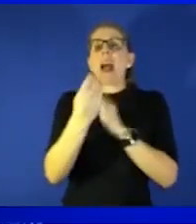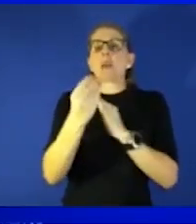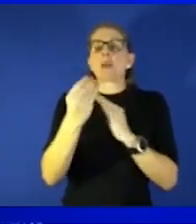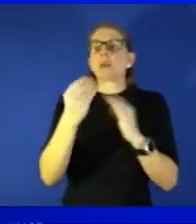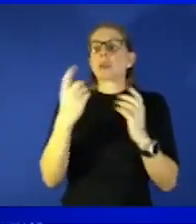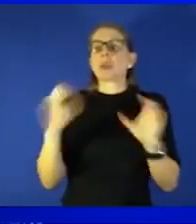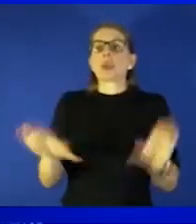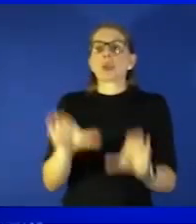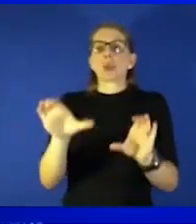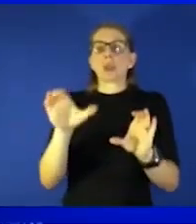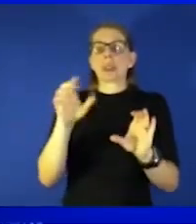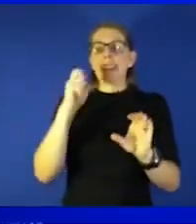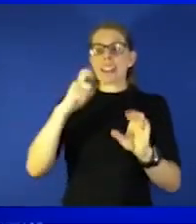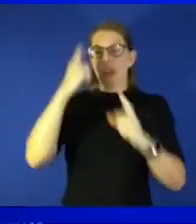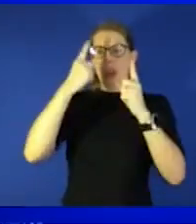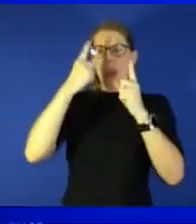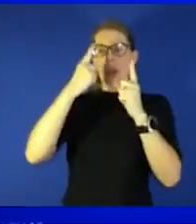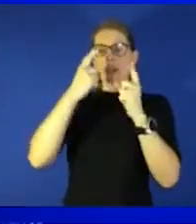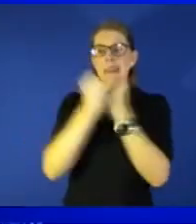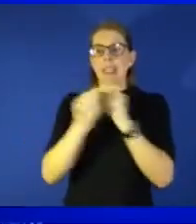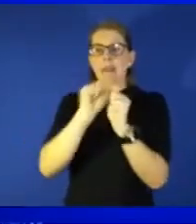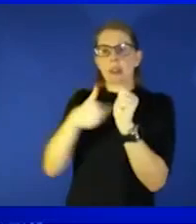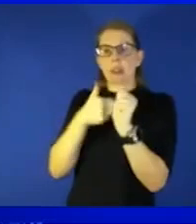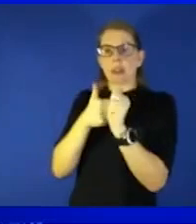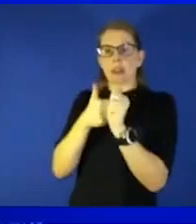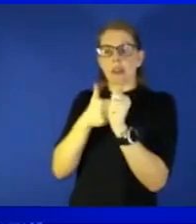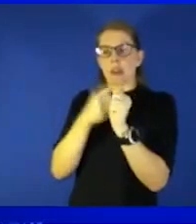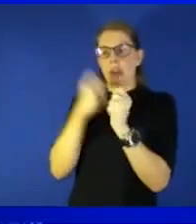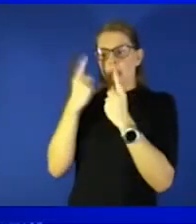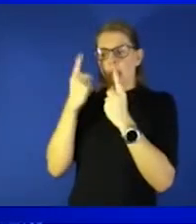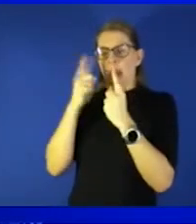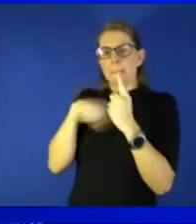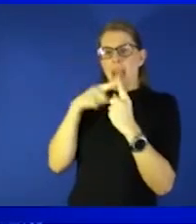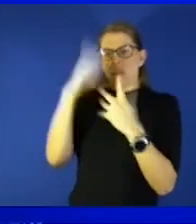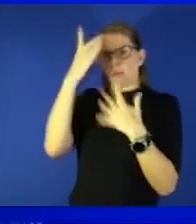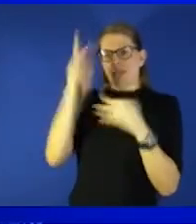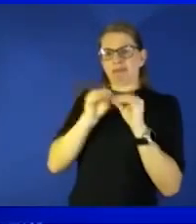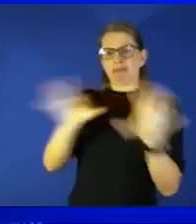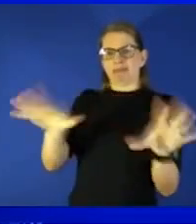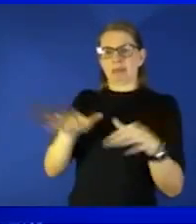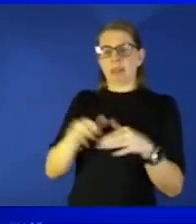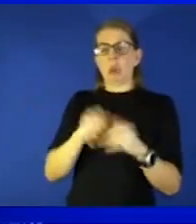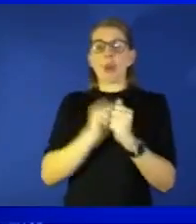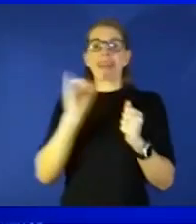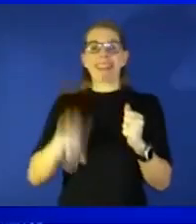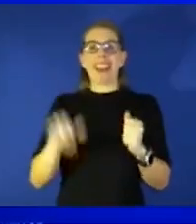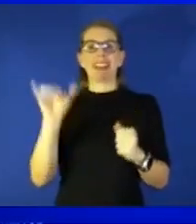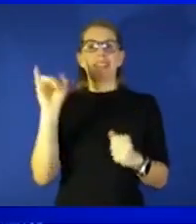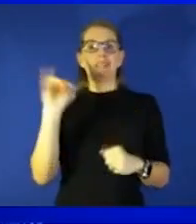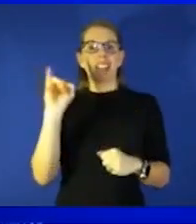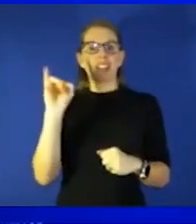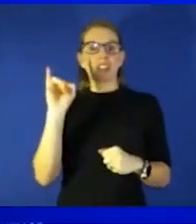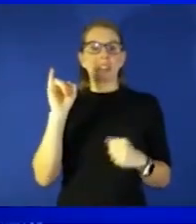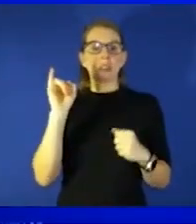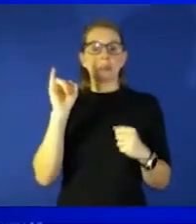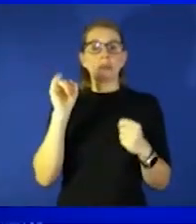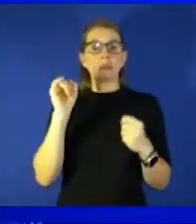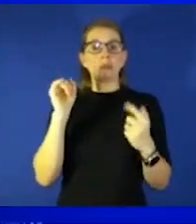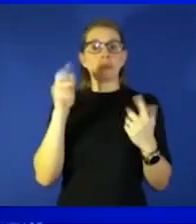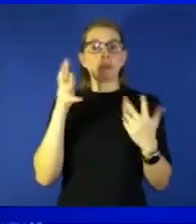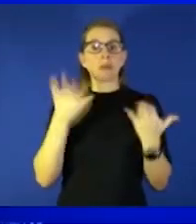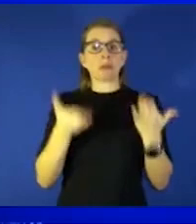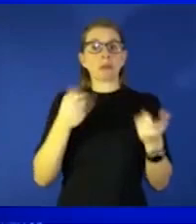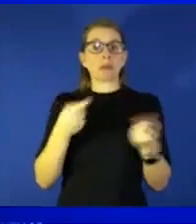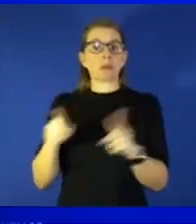thoughtfully and within the context of the pandemic so with that infection that is likely to occur are you going to want